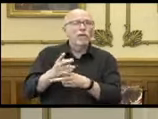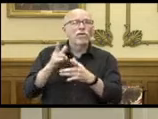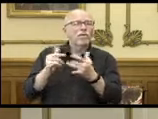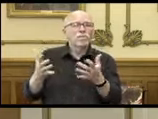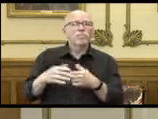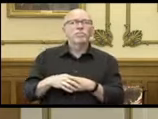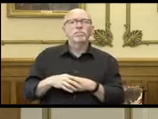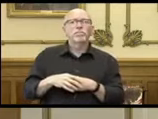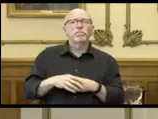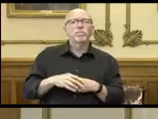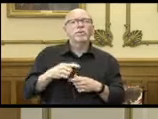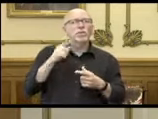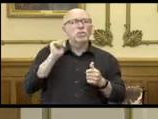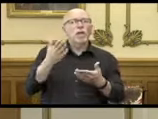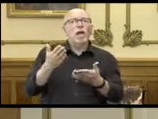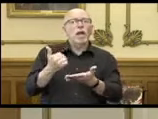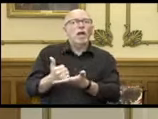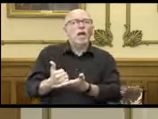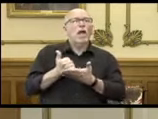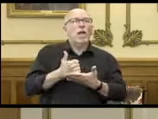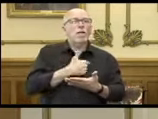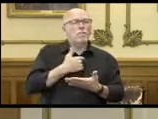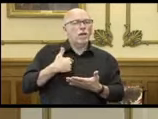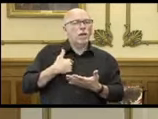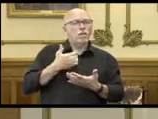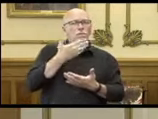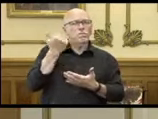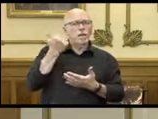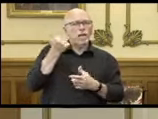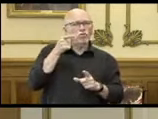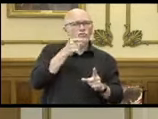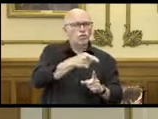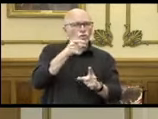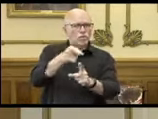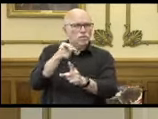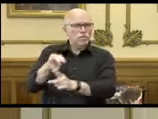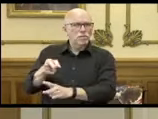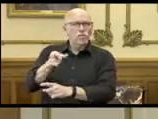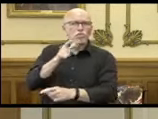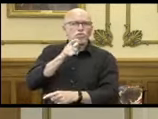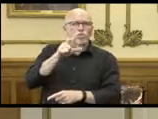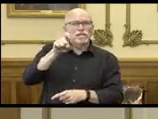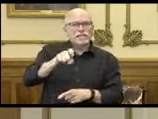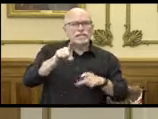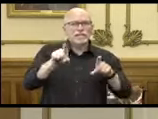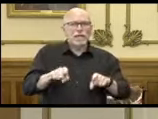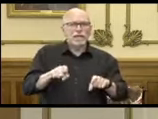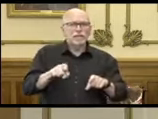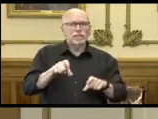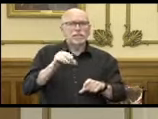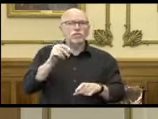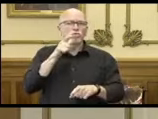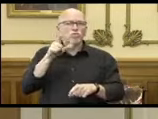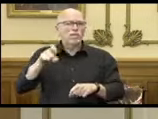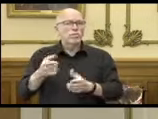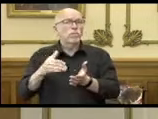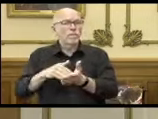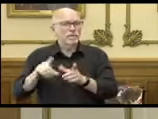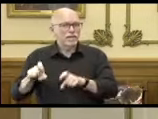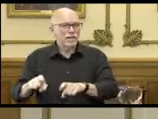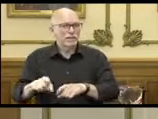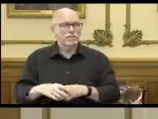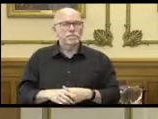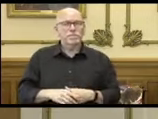that would allow us to better target who needs testing and who needs repeat testing.